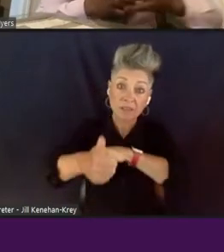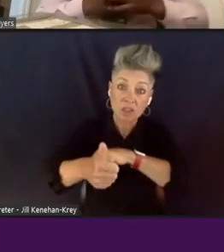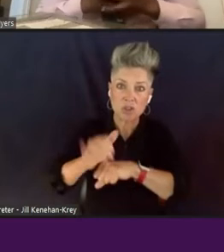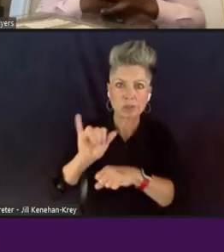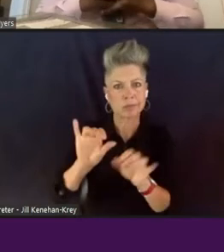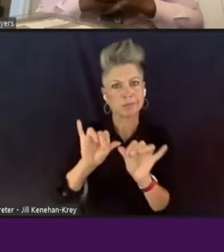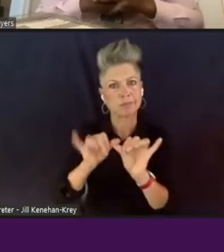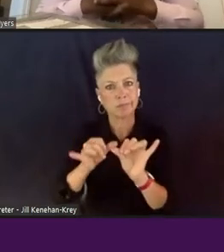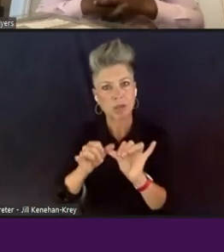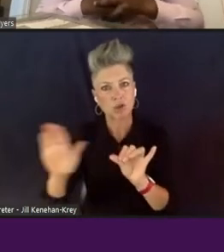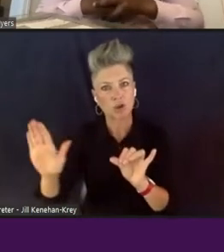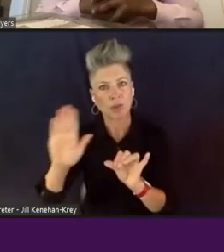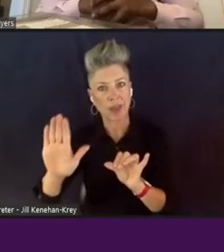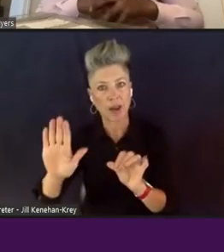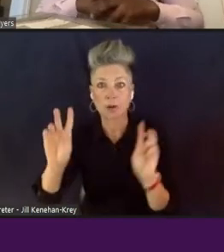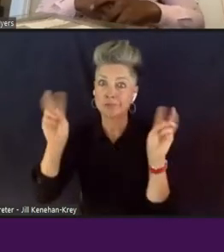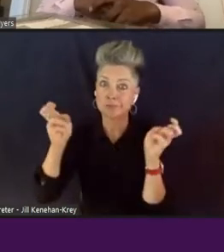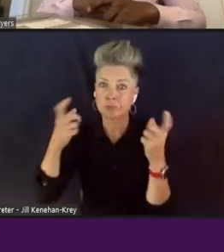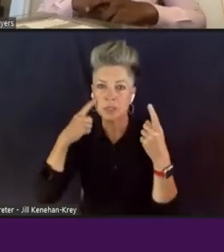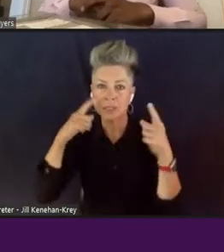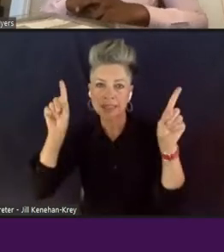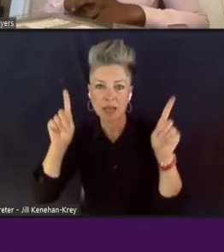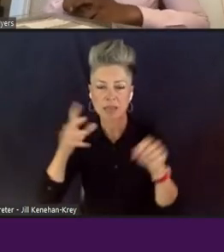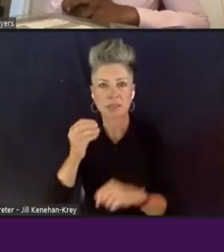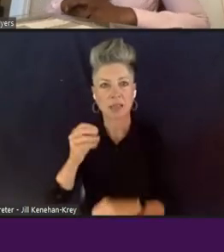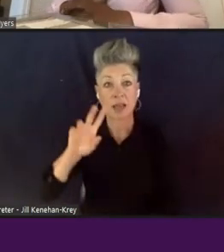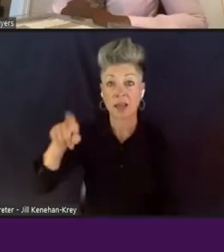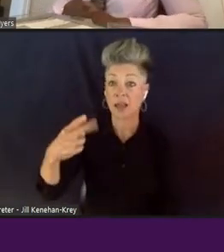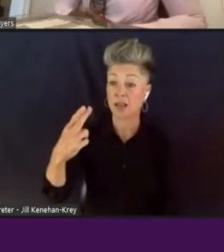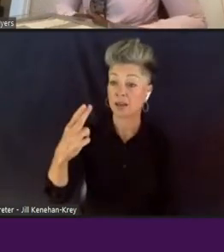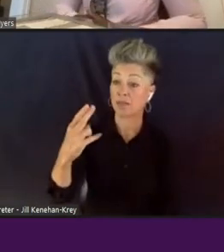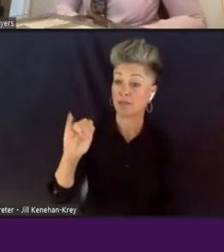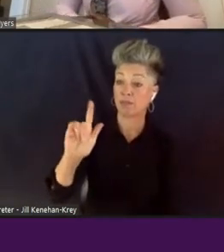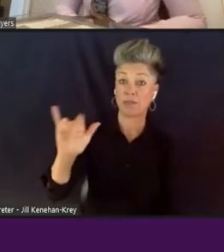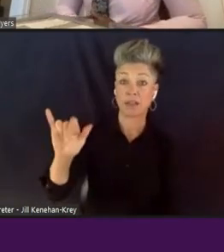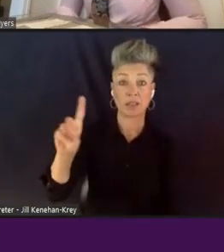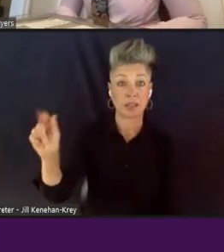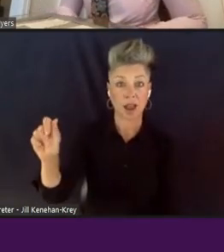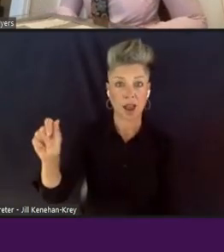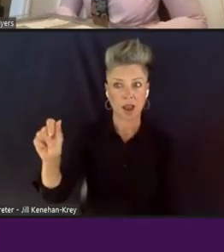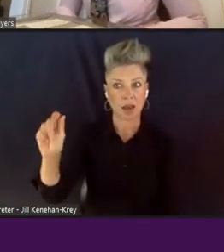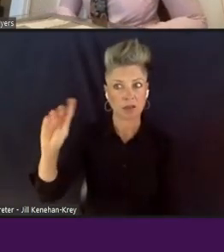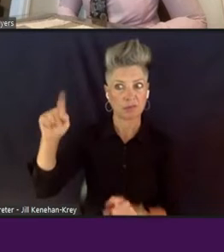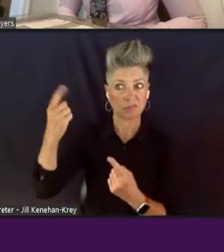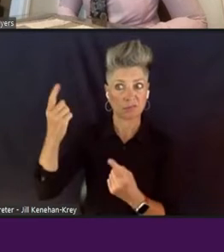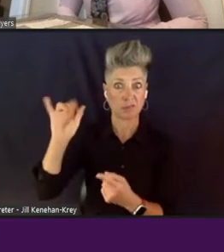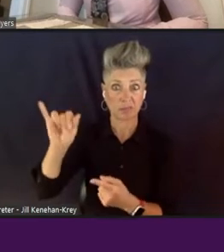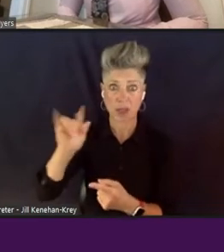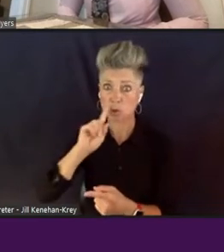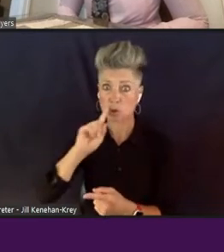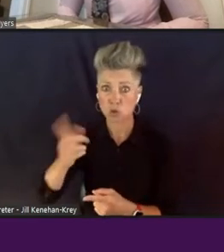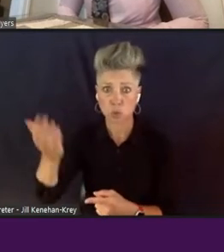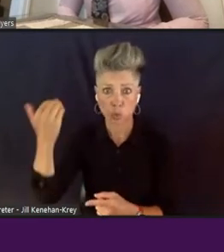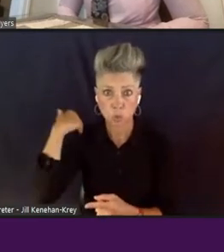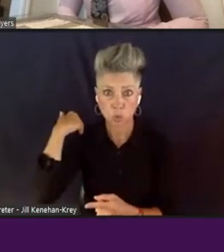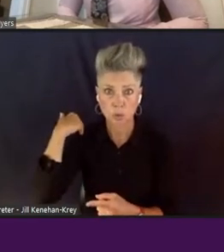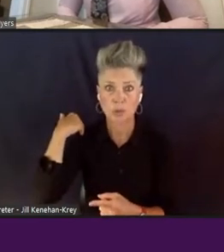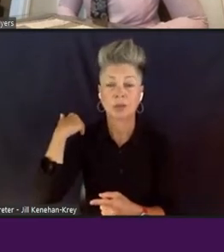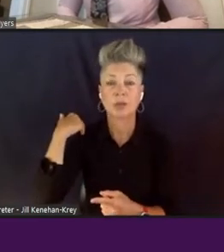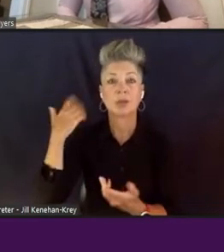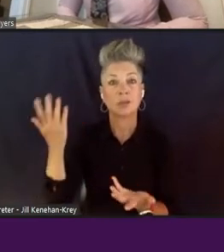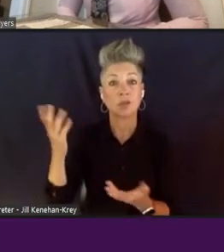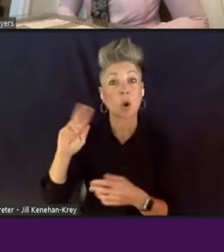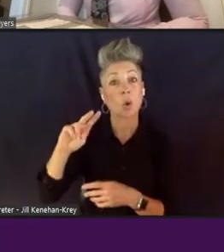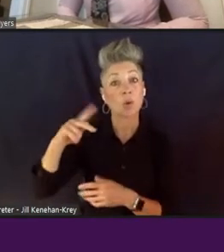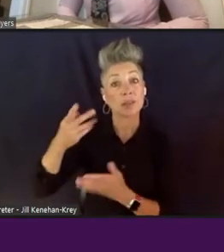success, and what we saw in Philly DA is that that was certainly the case, and so going back to, to Yoni, the second part of the comment